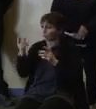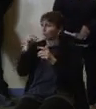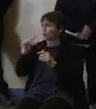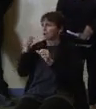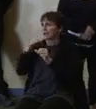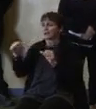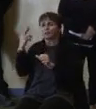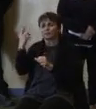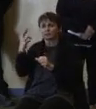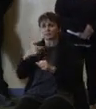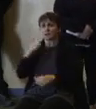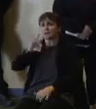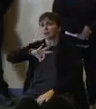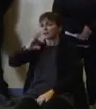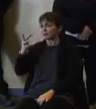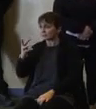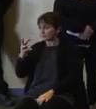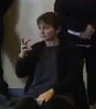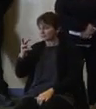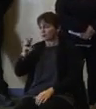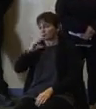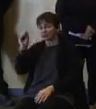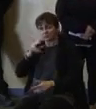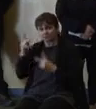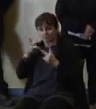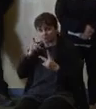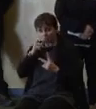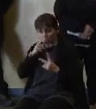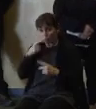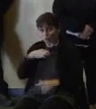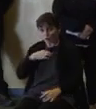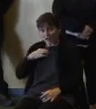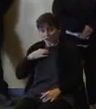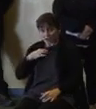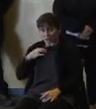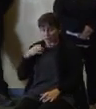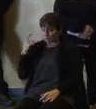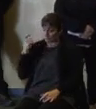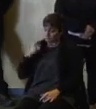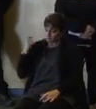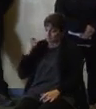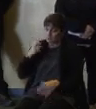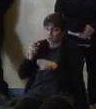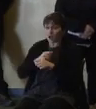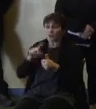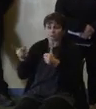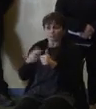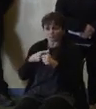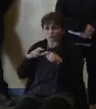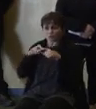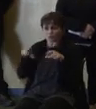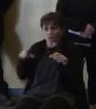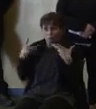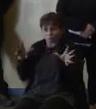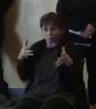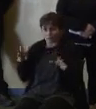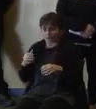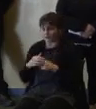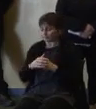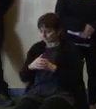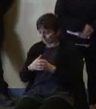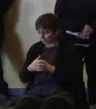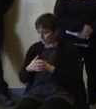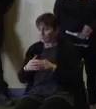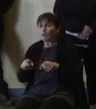96 plus percent of the people who are eligible have at least received a first payment. We've put on the street 20